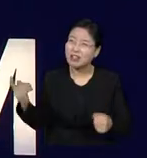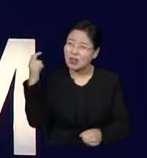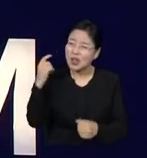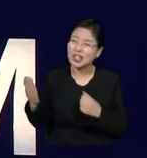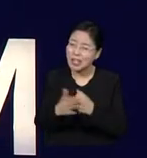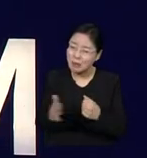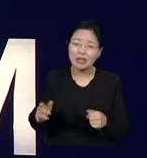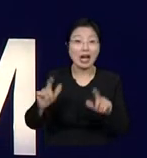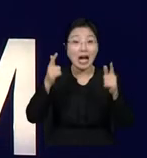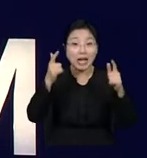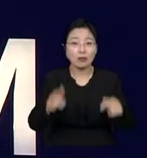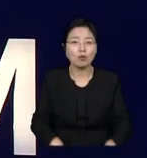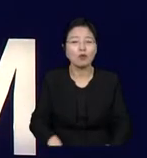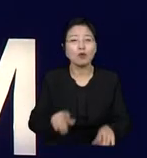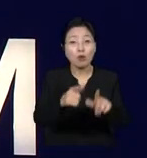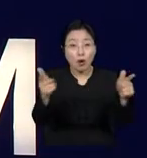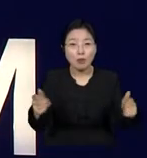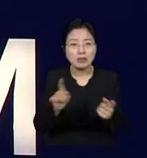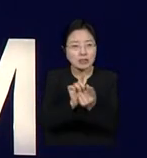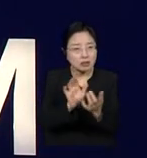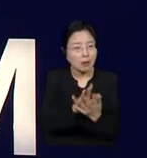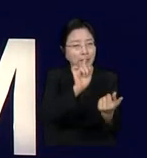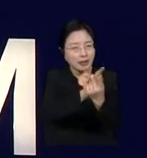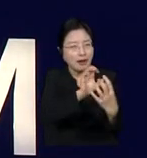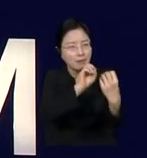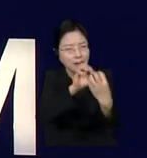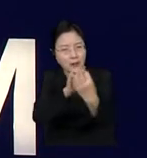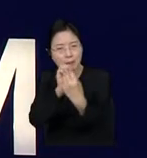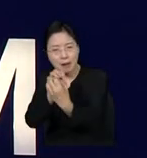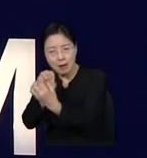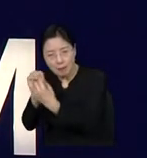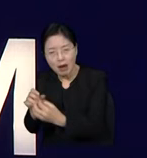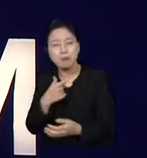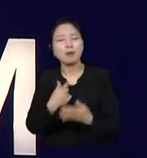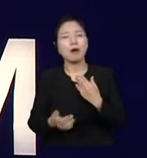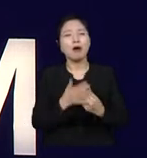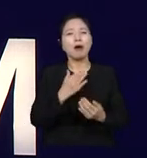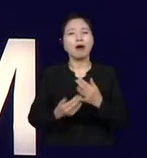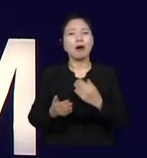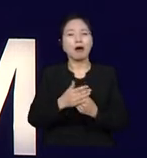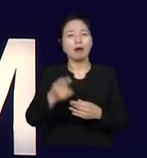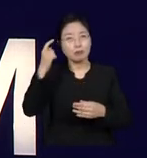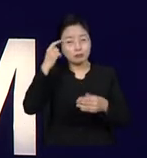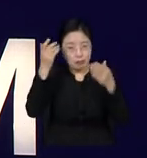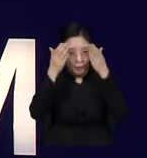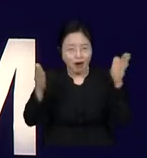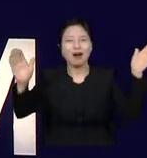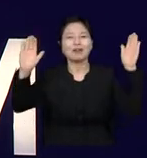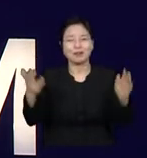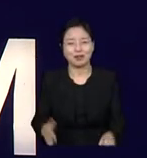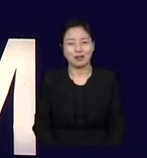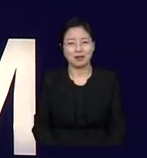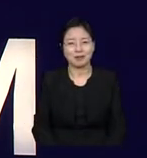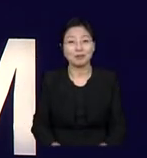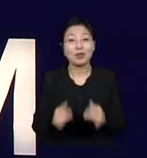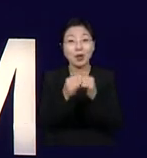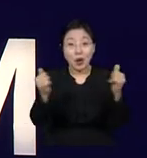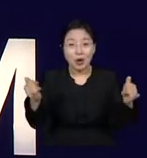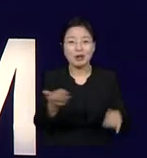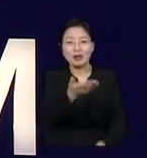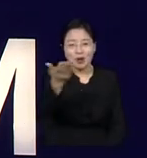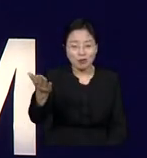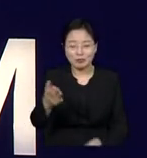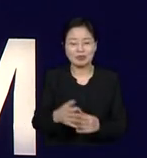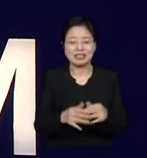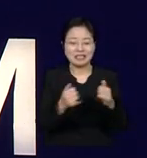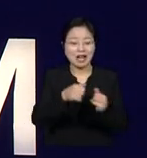So we're a neutral space just like your community library. You can come down, you can borrow a transgender, you can borrow a Trump